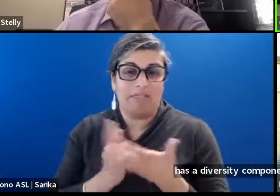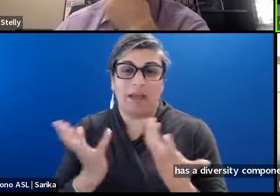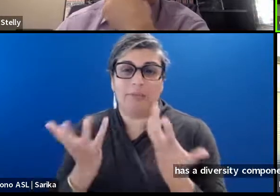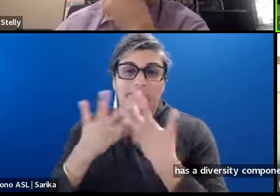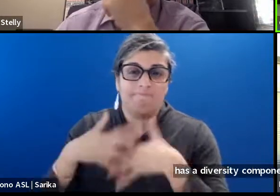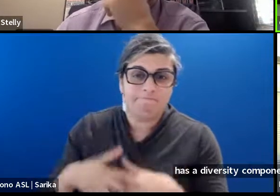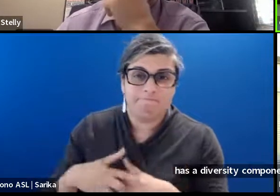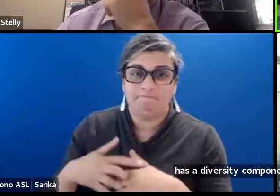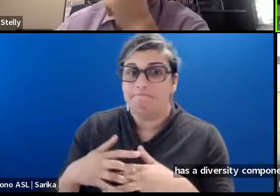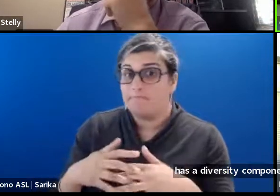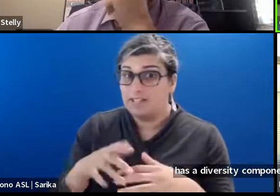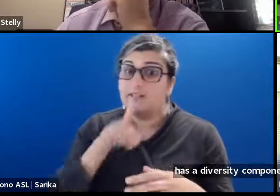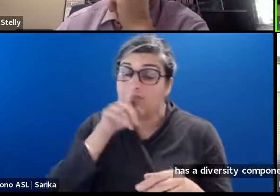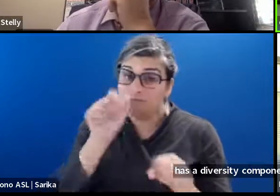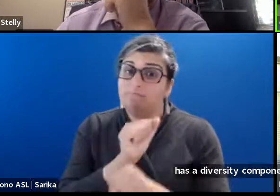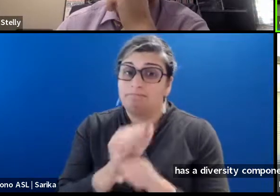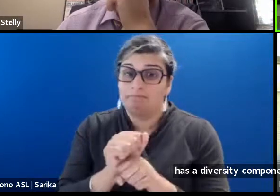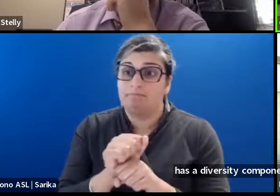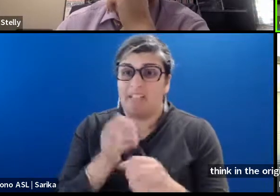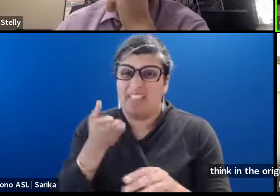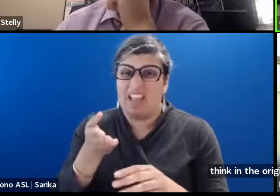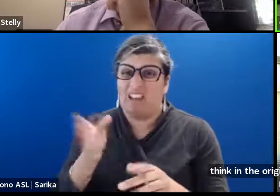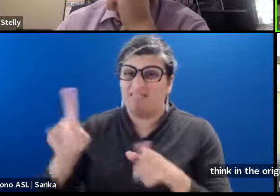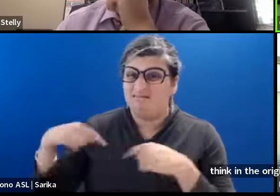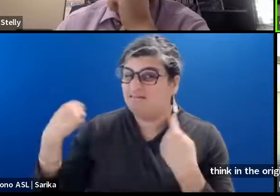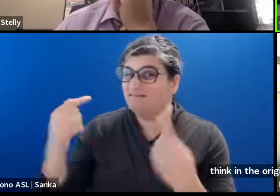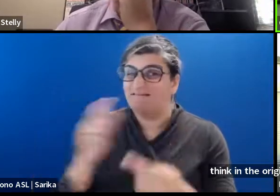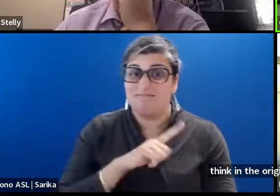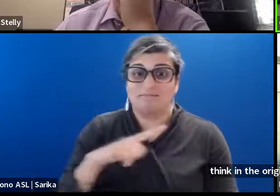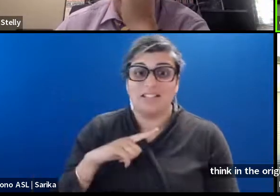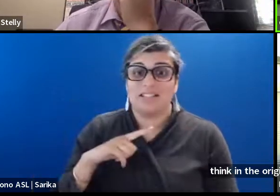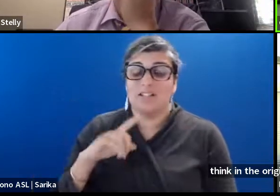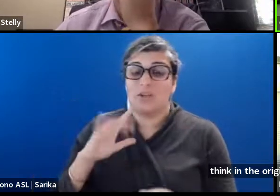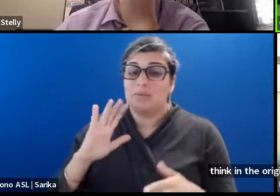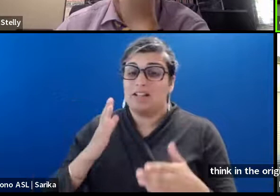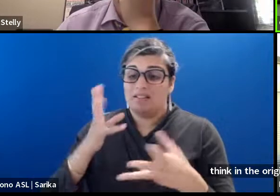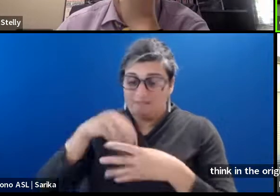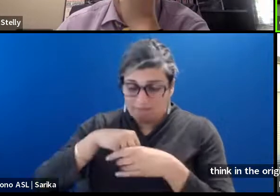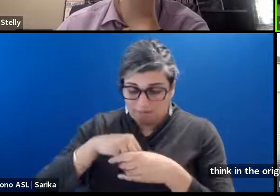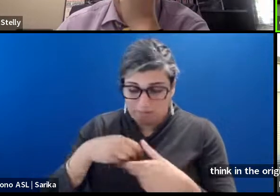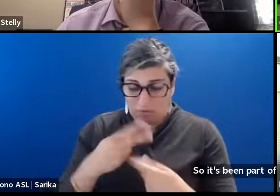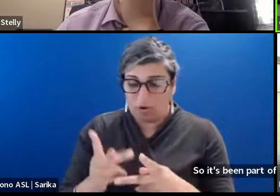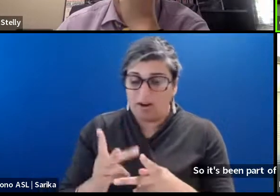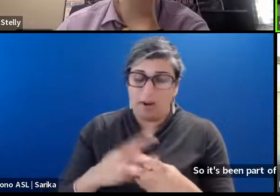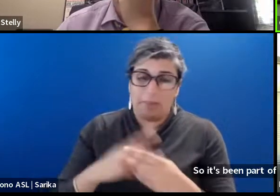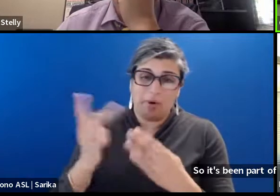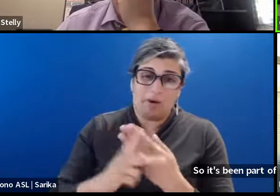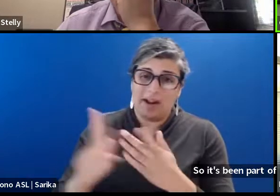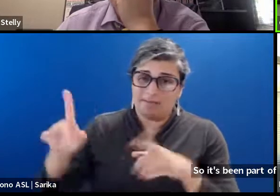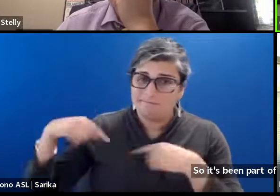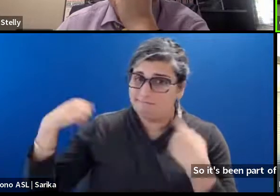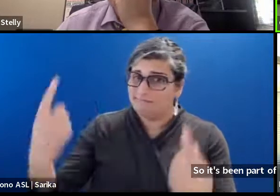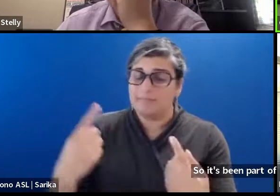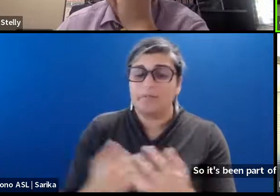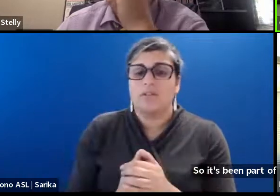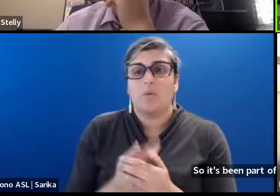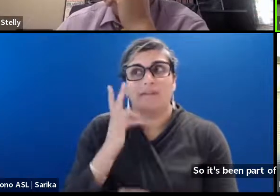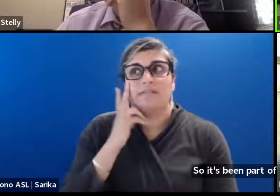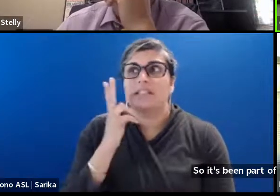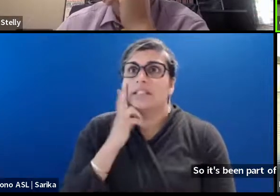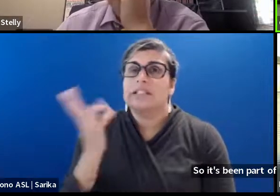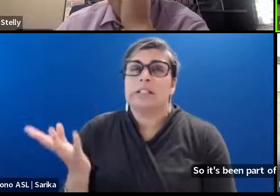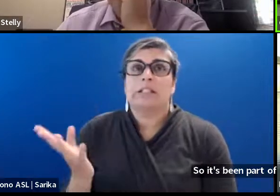legislation. So it's, been part of the program since inception and we have, we have seen